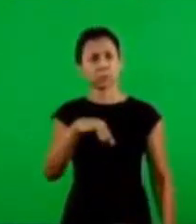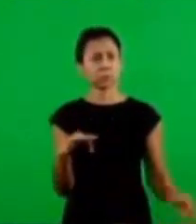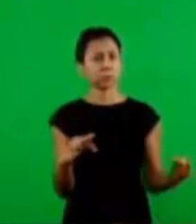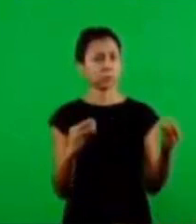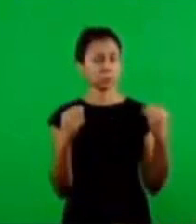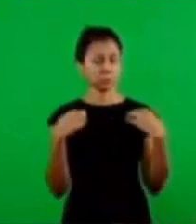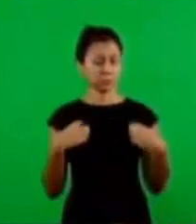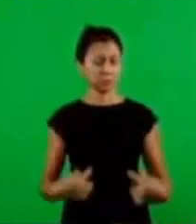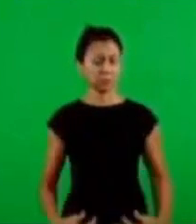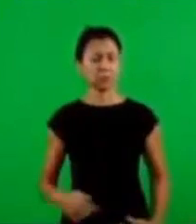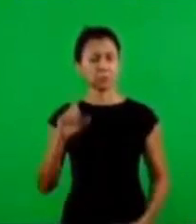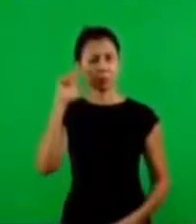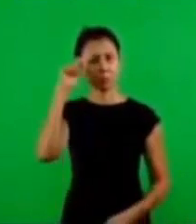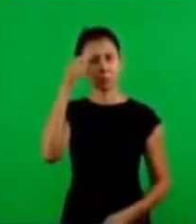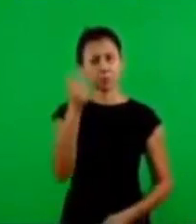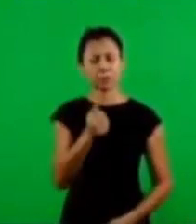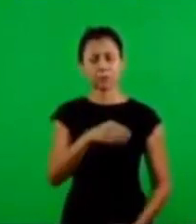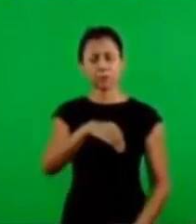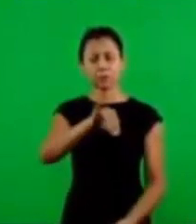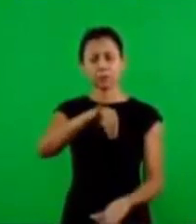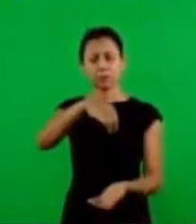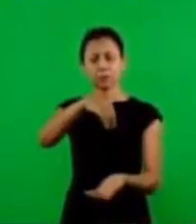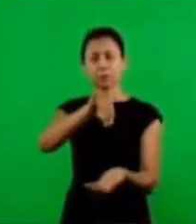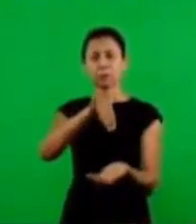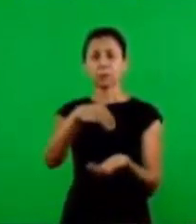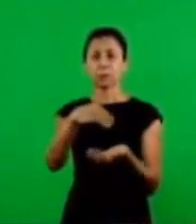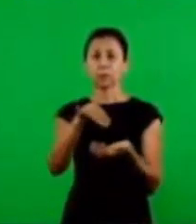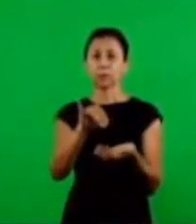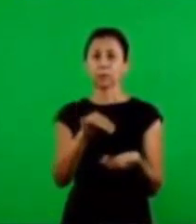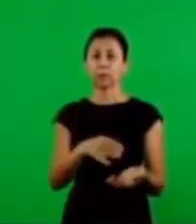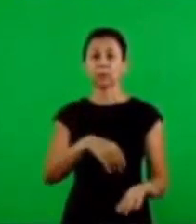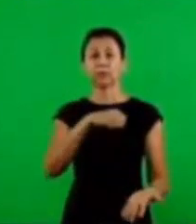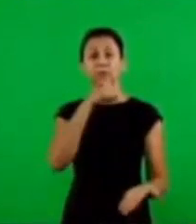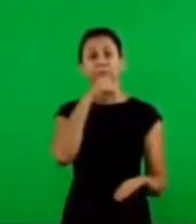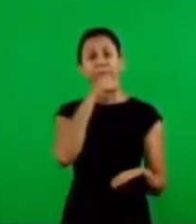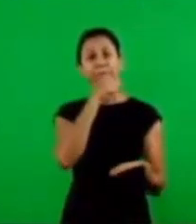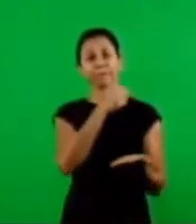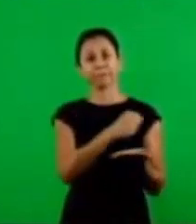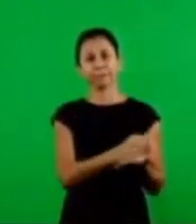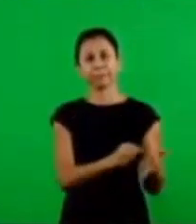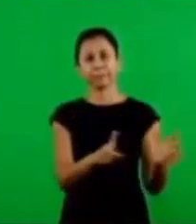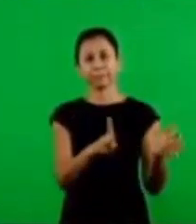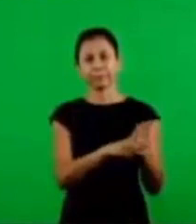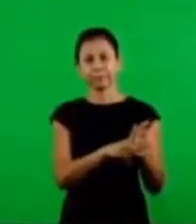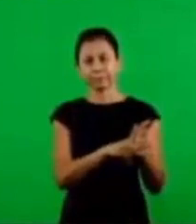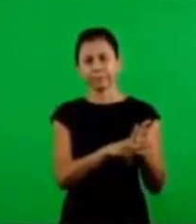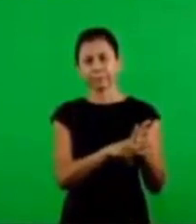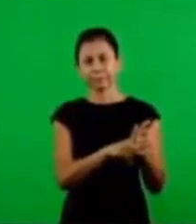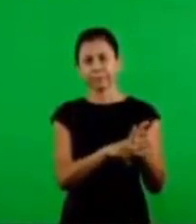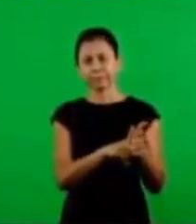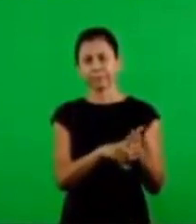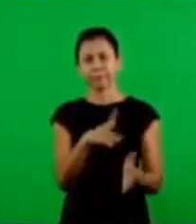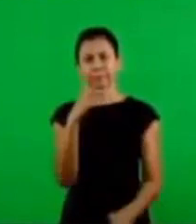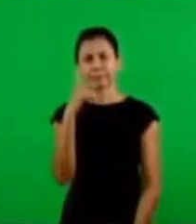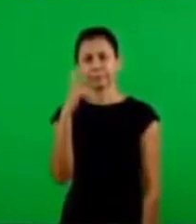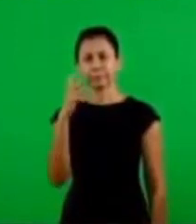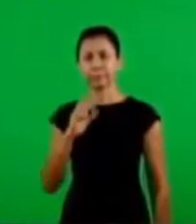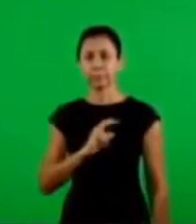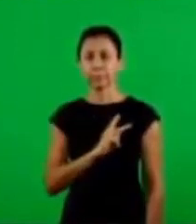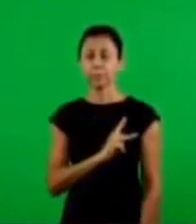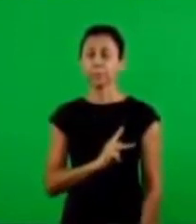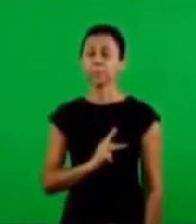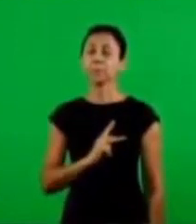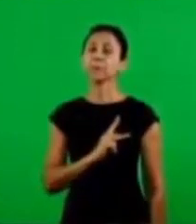striped clothing, the rings, everything